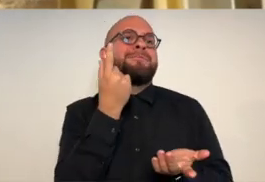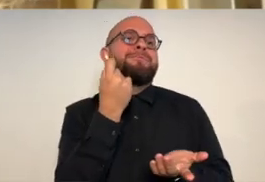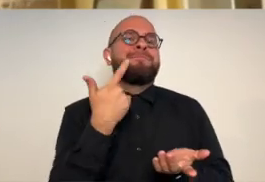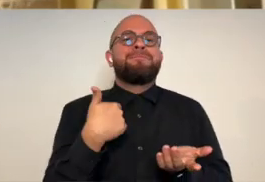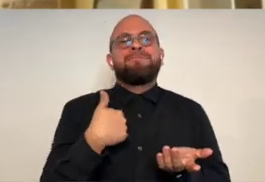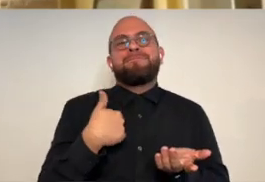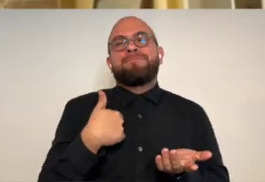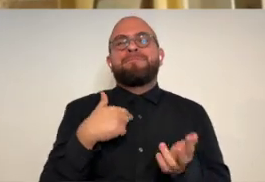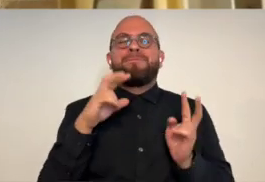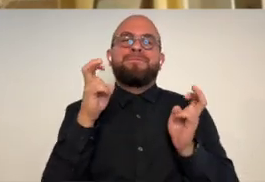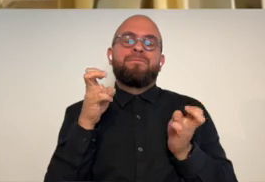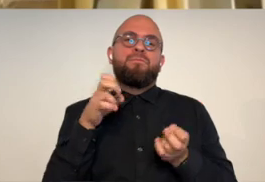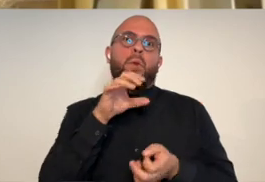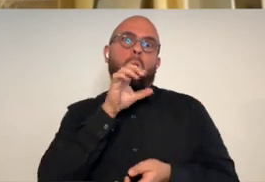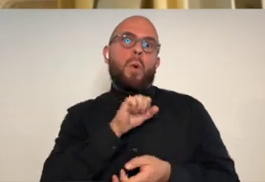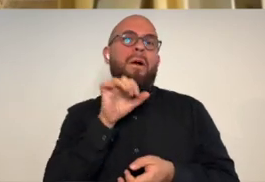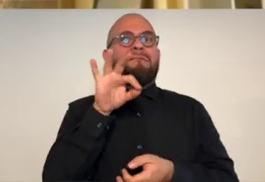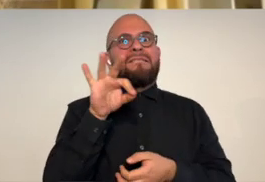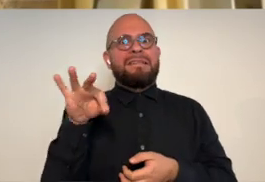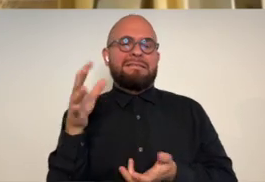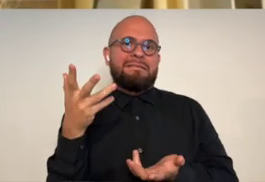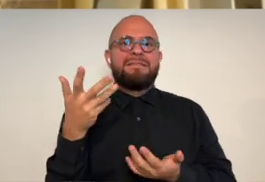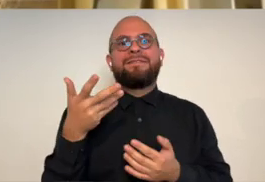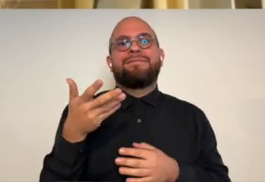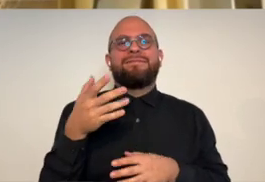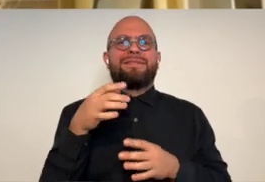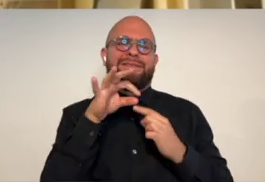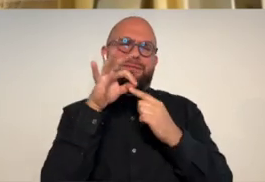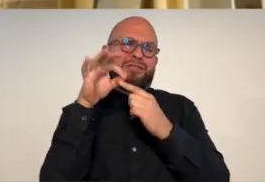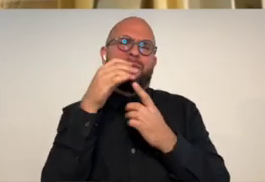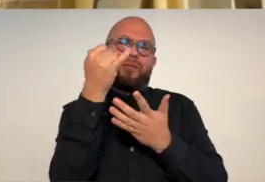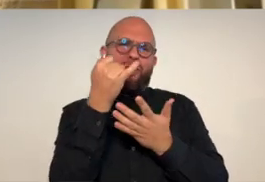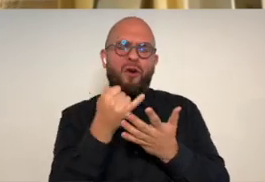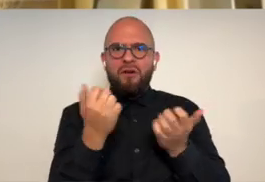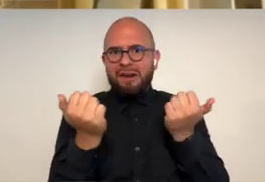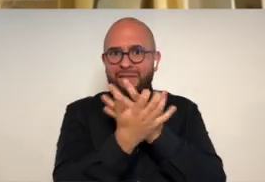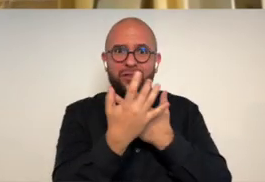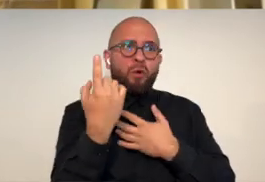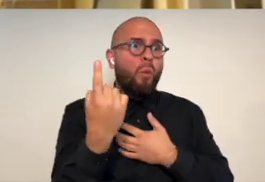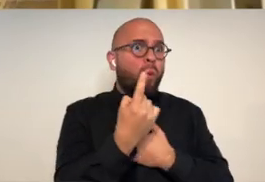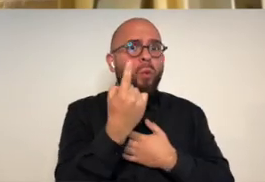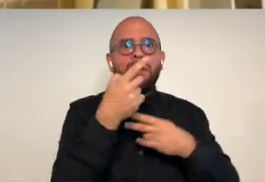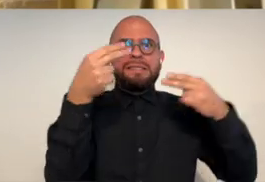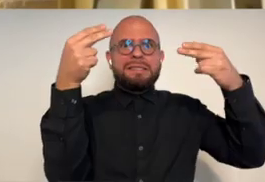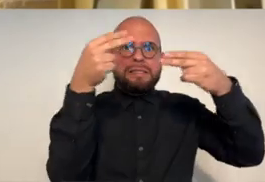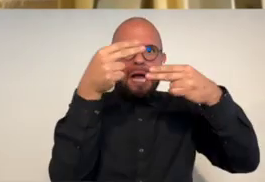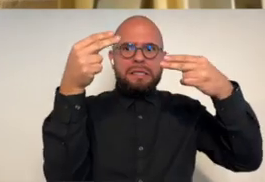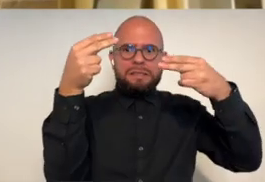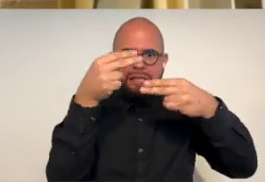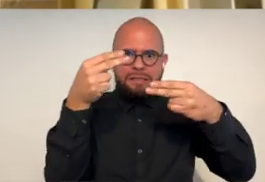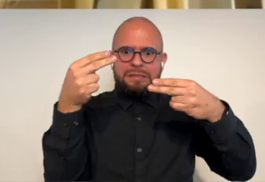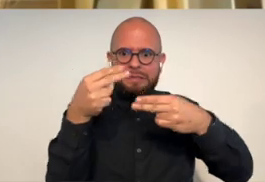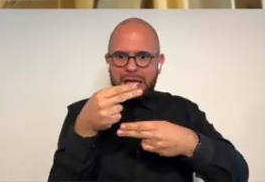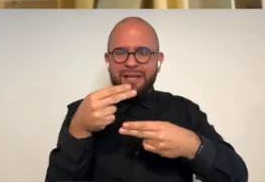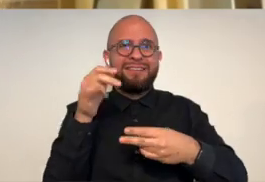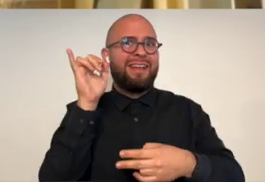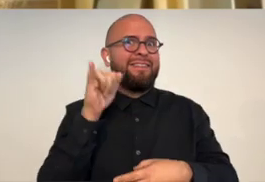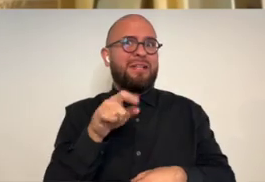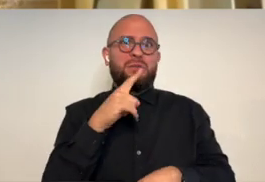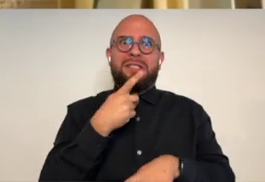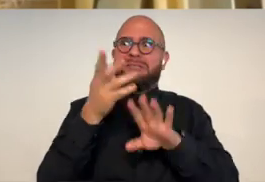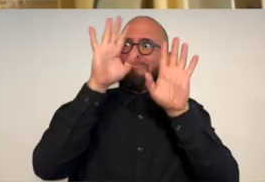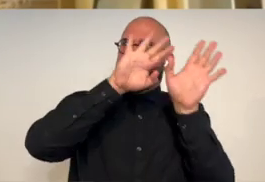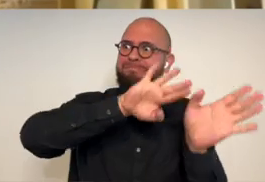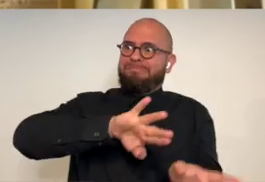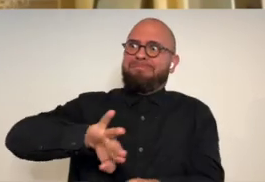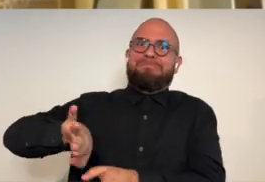because you know i come from old school when things weren't especially in the art world when it came to art submissions it was